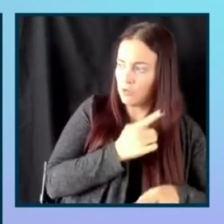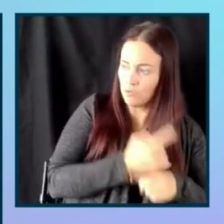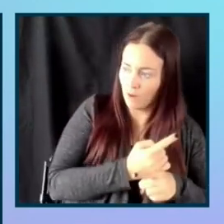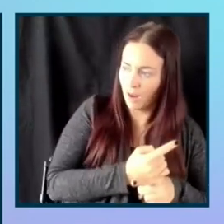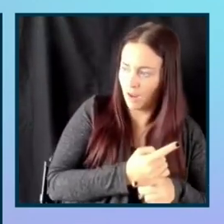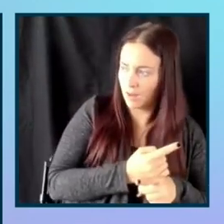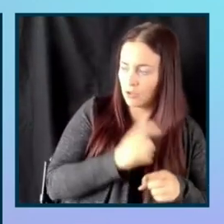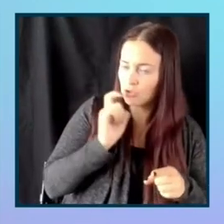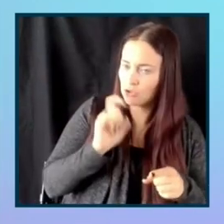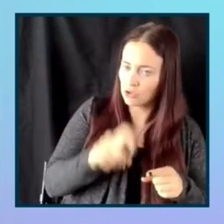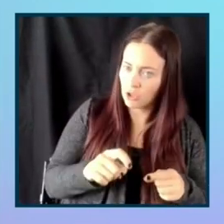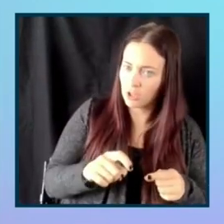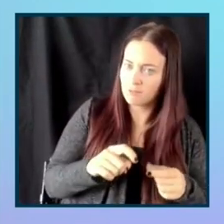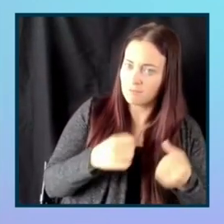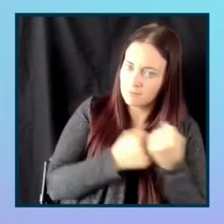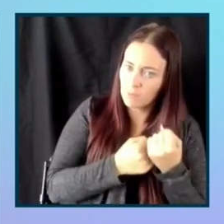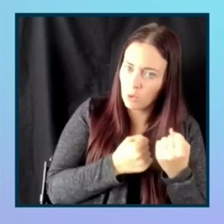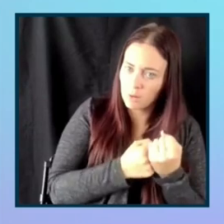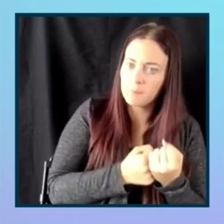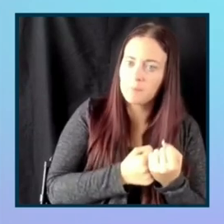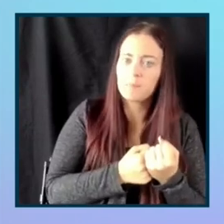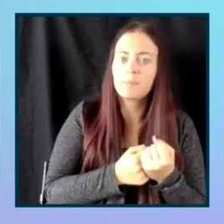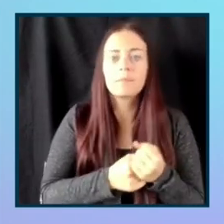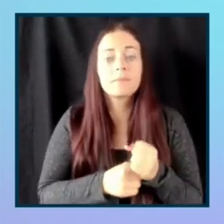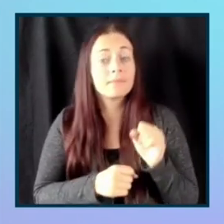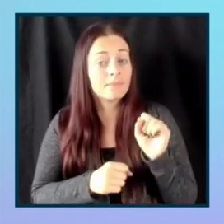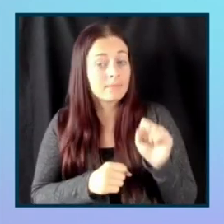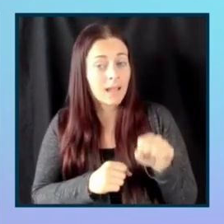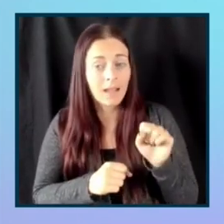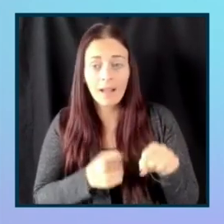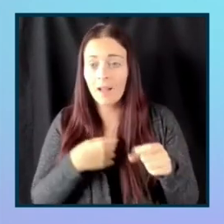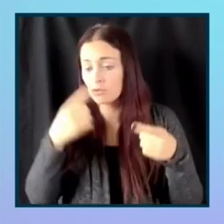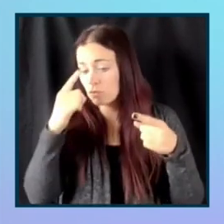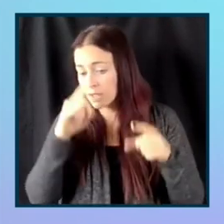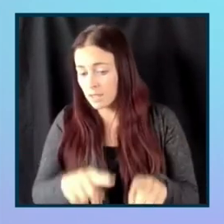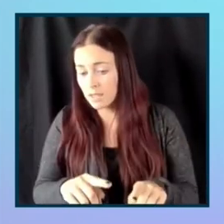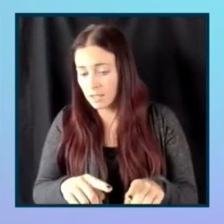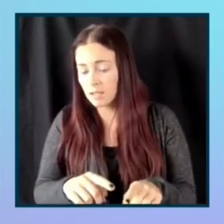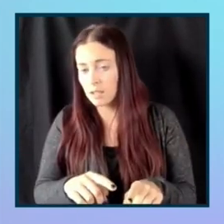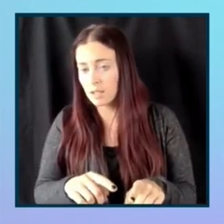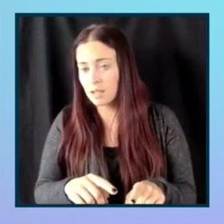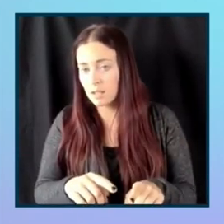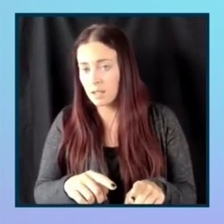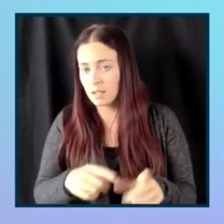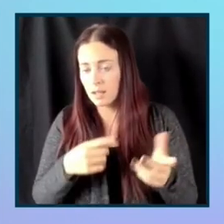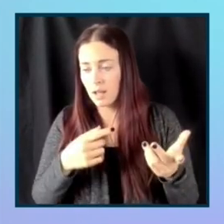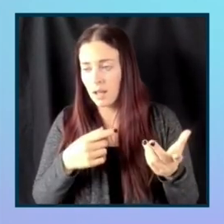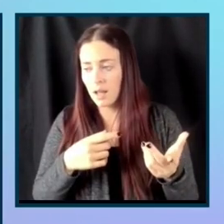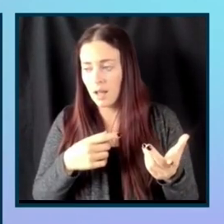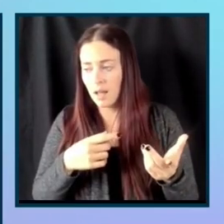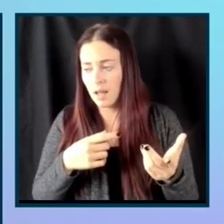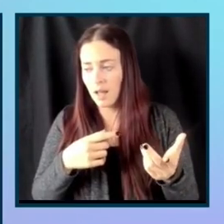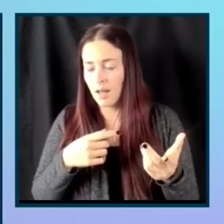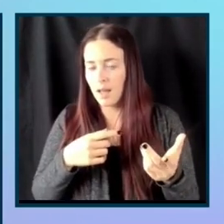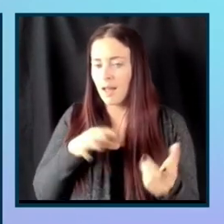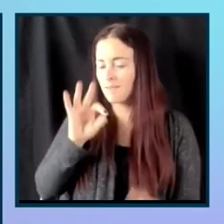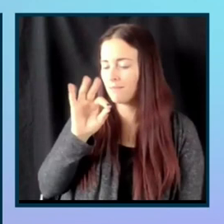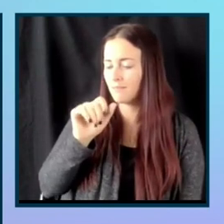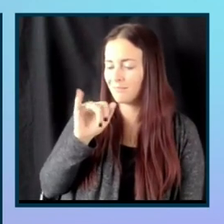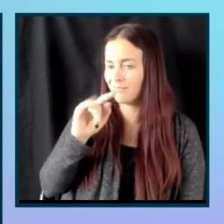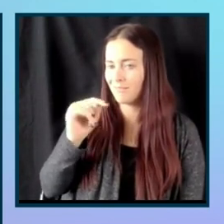Yeah, I would agree with everything Natasha said, and I was really touched